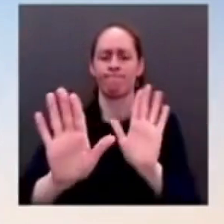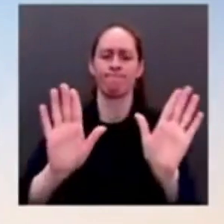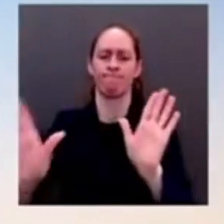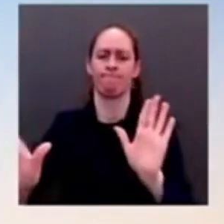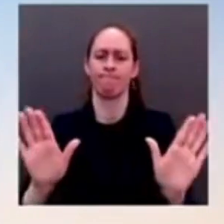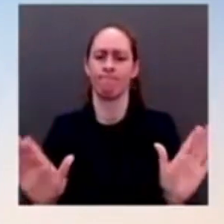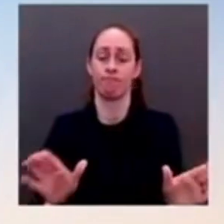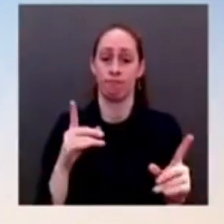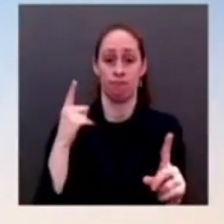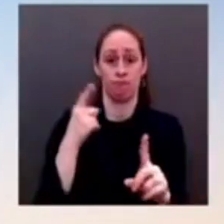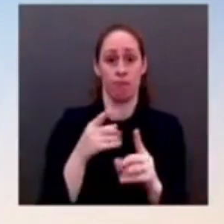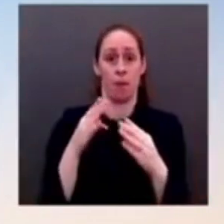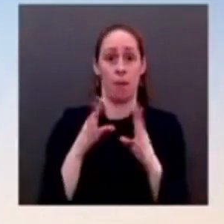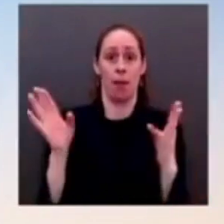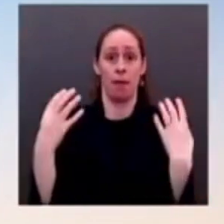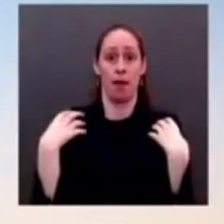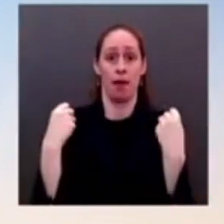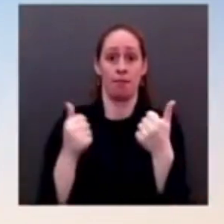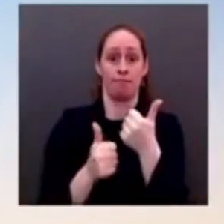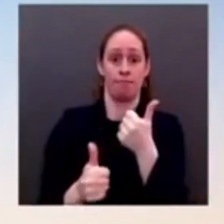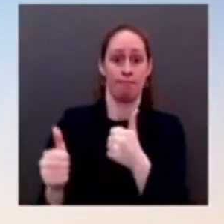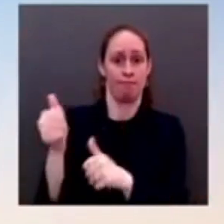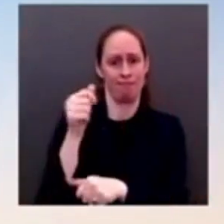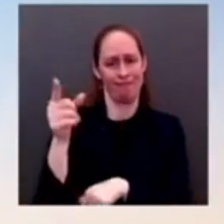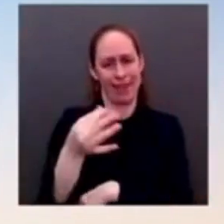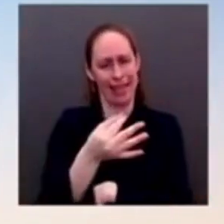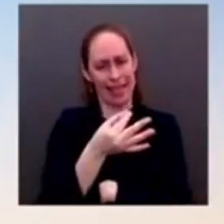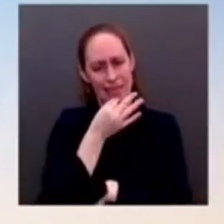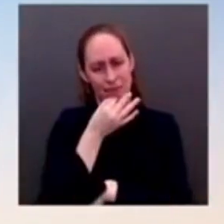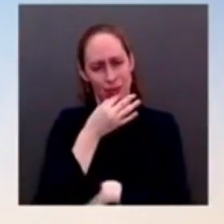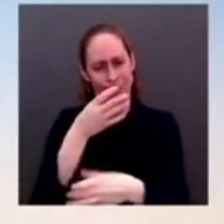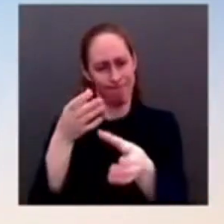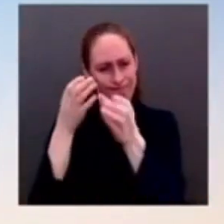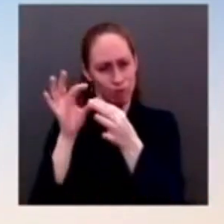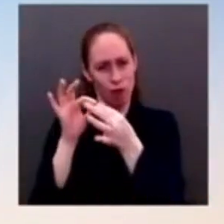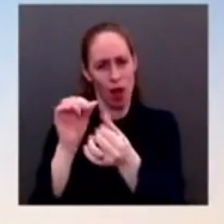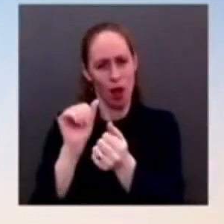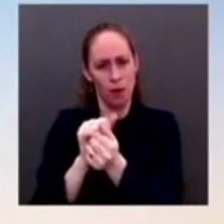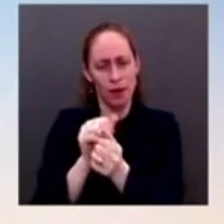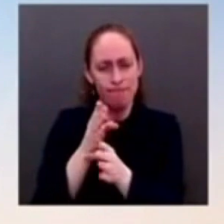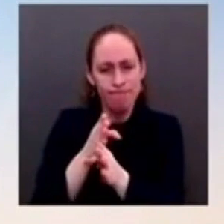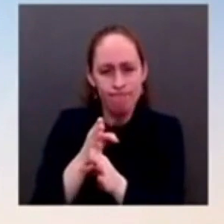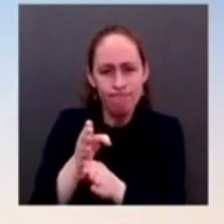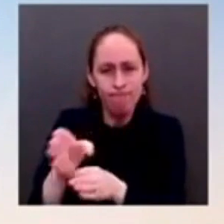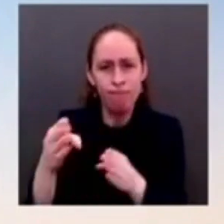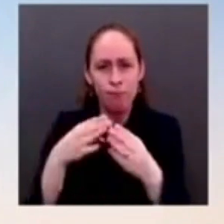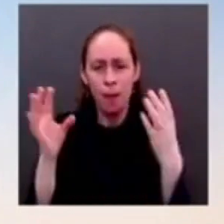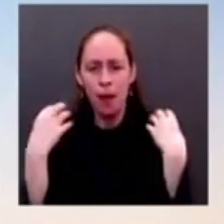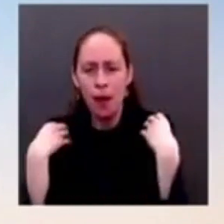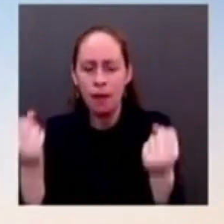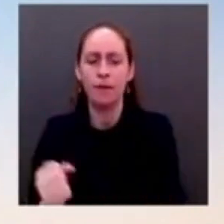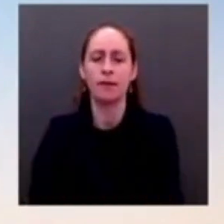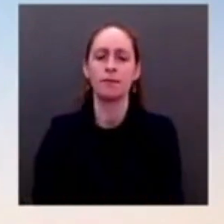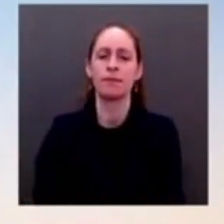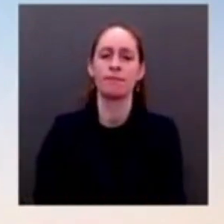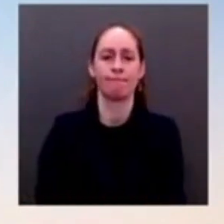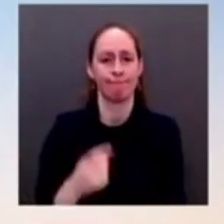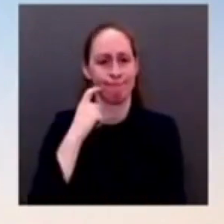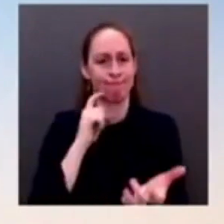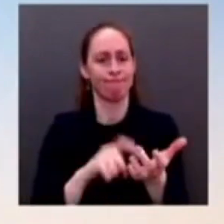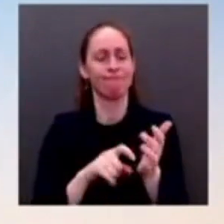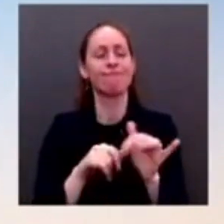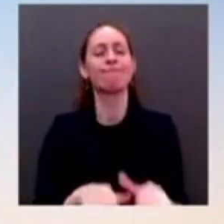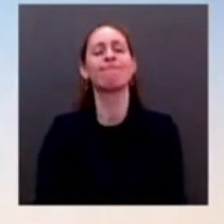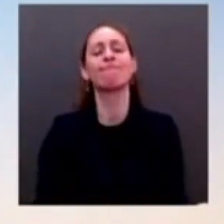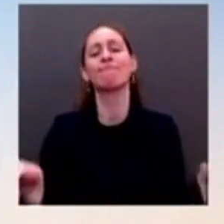experts on a pandemic. Studies show that masks reduce transmissions in school. They are a proven tool that helps keep students and teachers safe